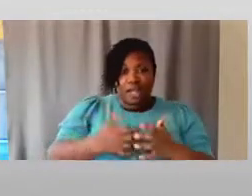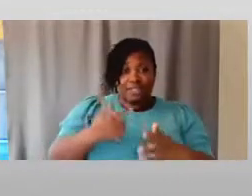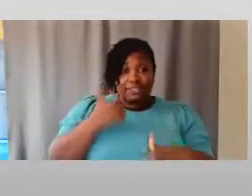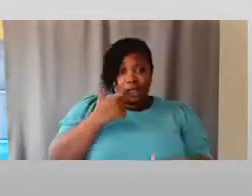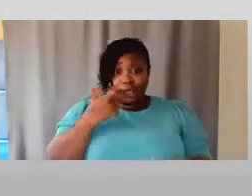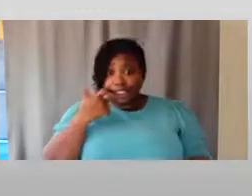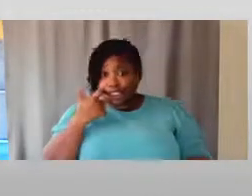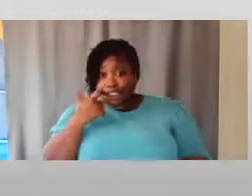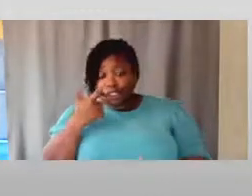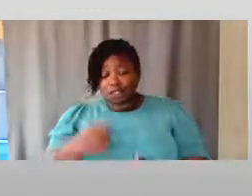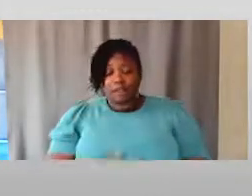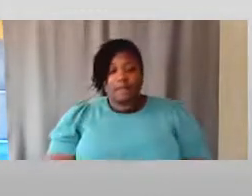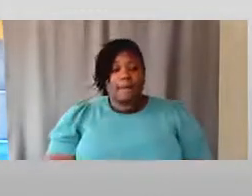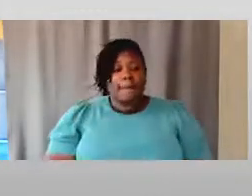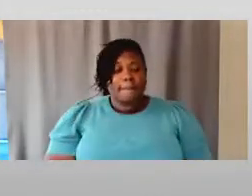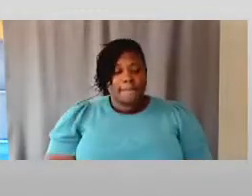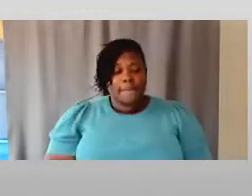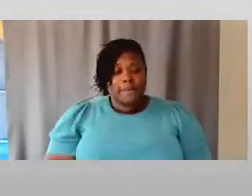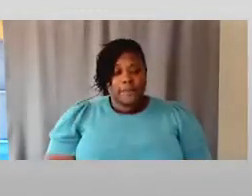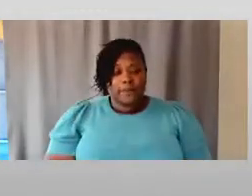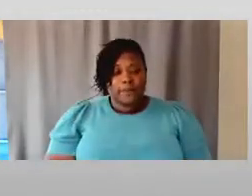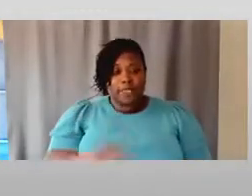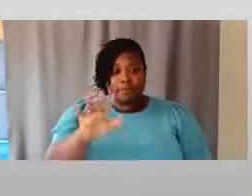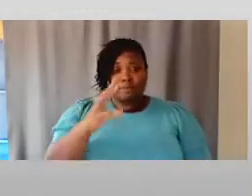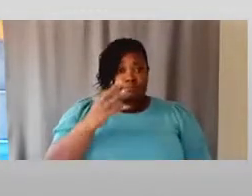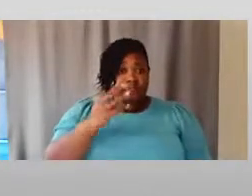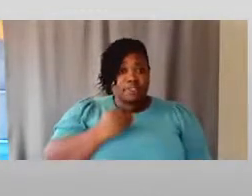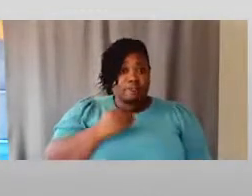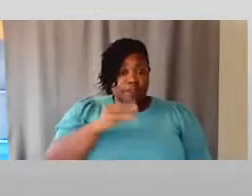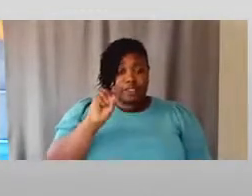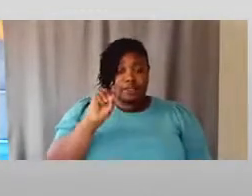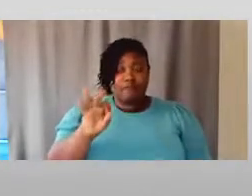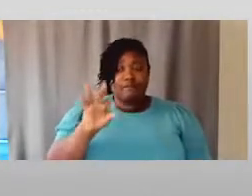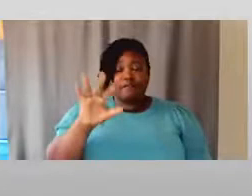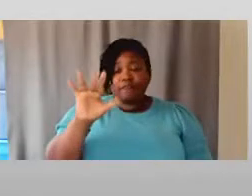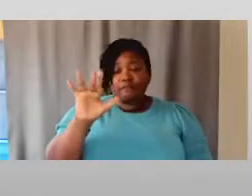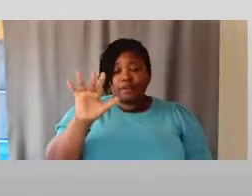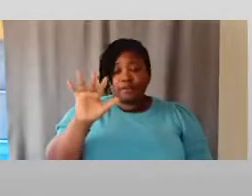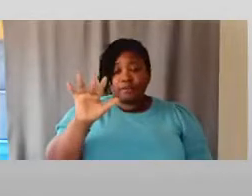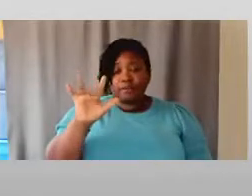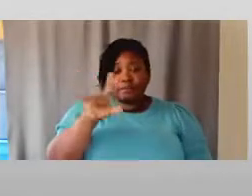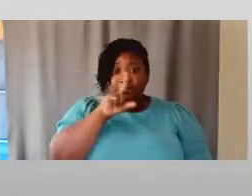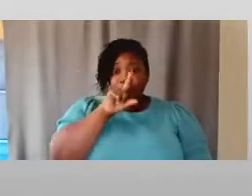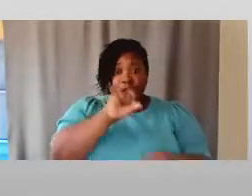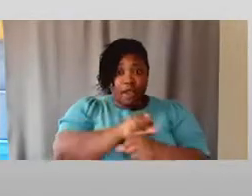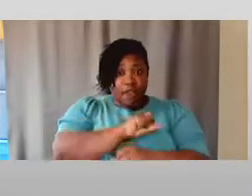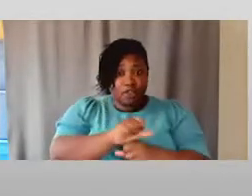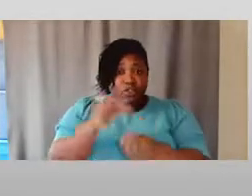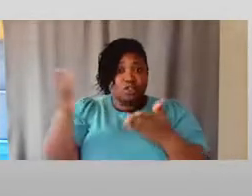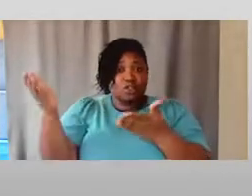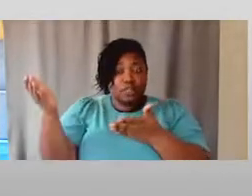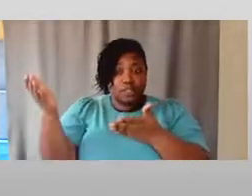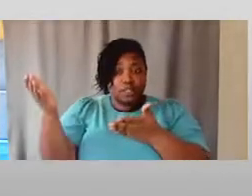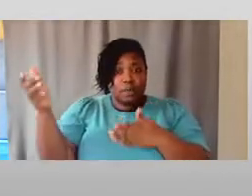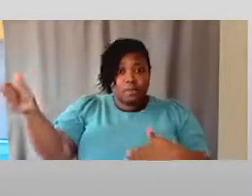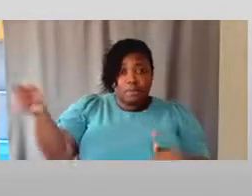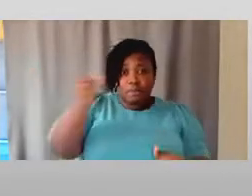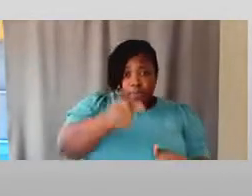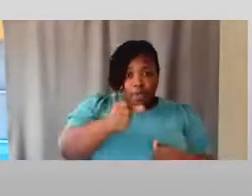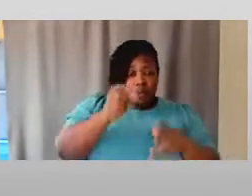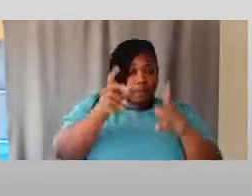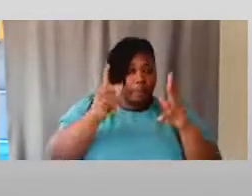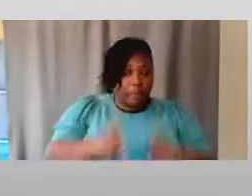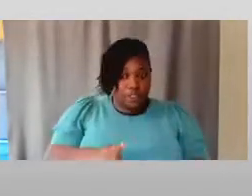and the experience of, we actually brought in addicted,